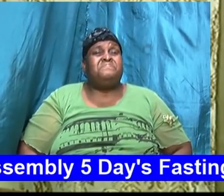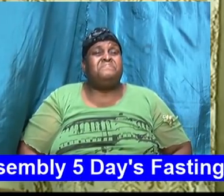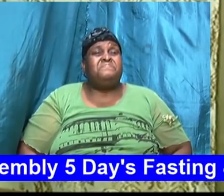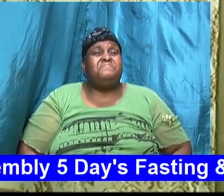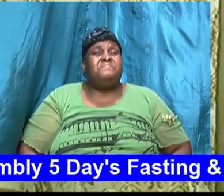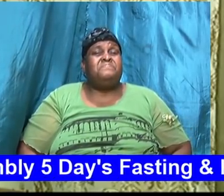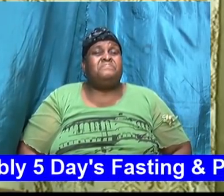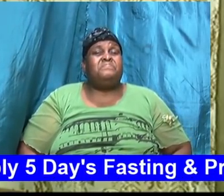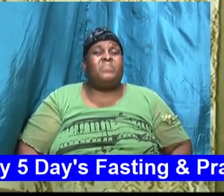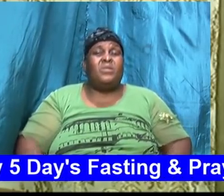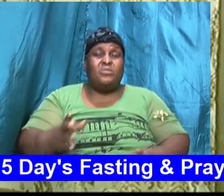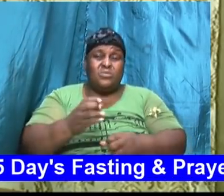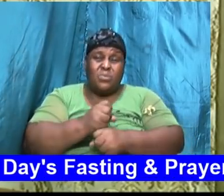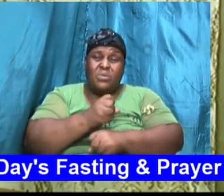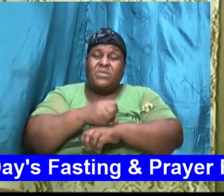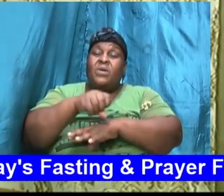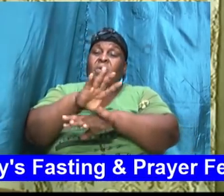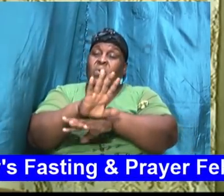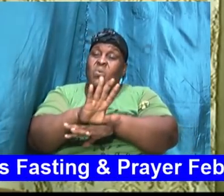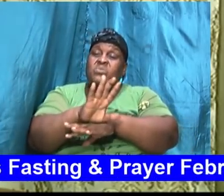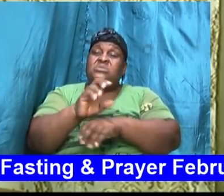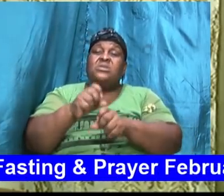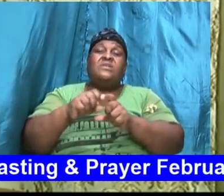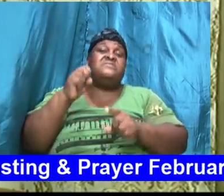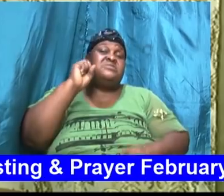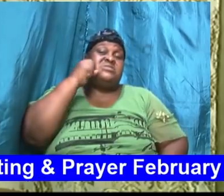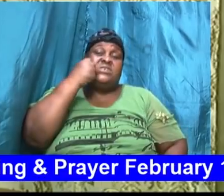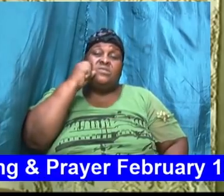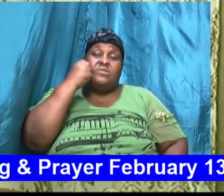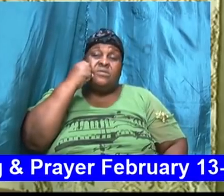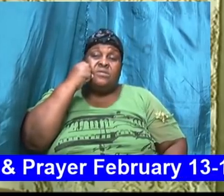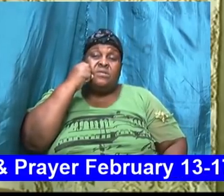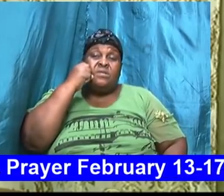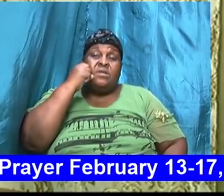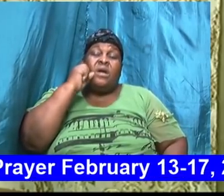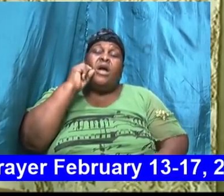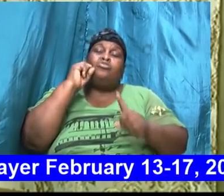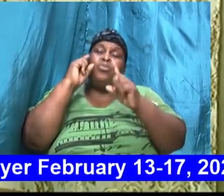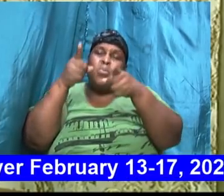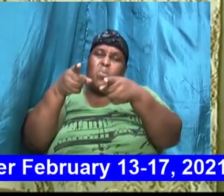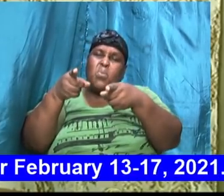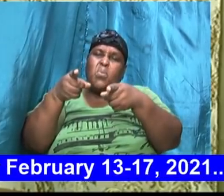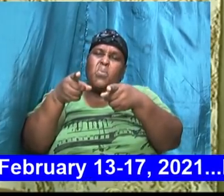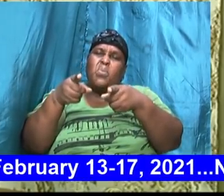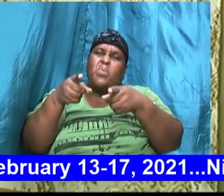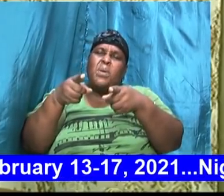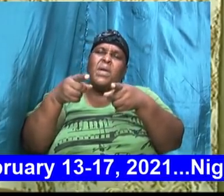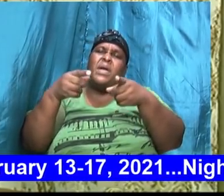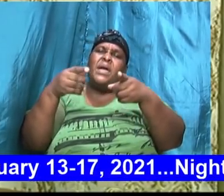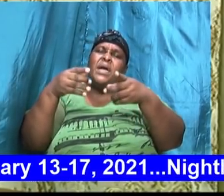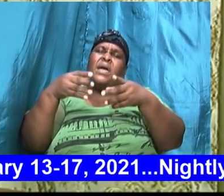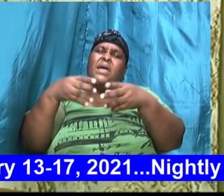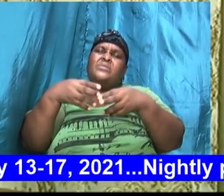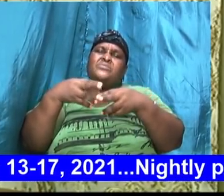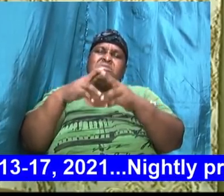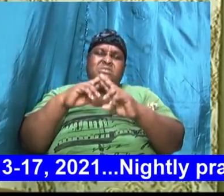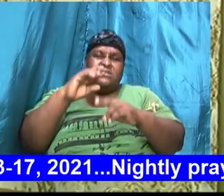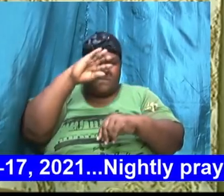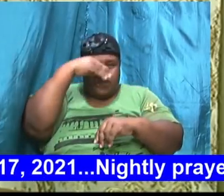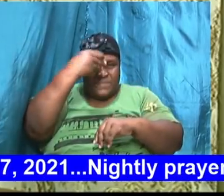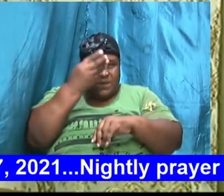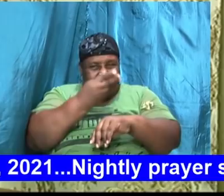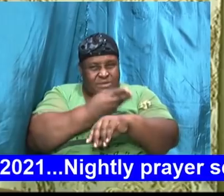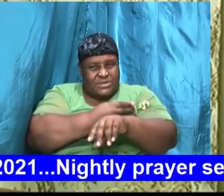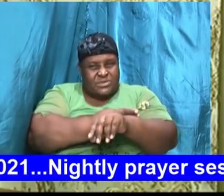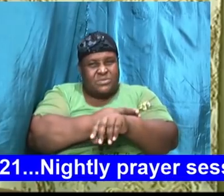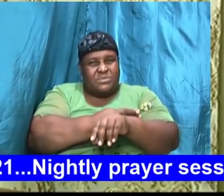took the counsel of his wife and went in unto Agar and he was troubling his